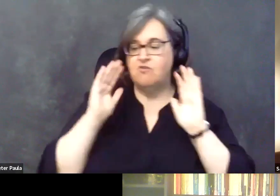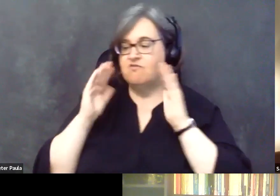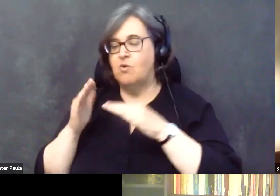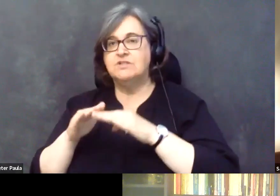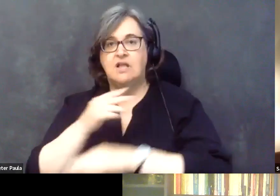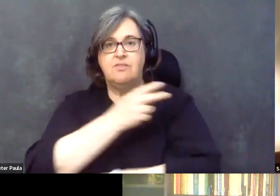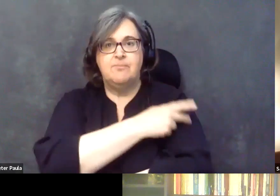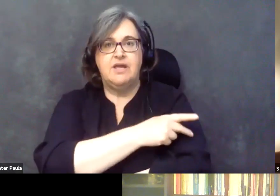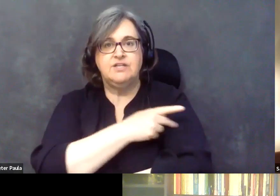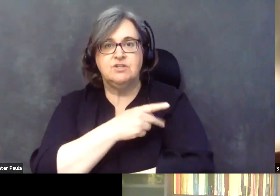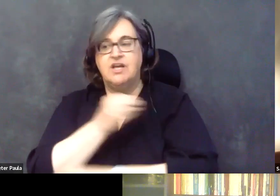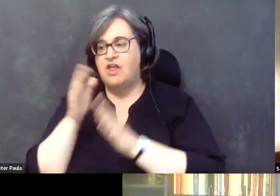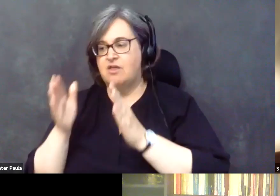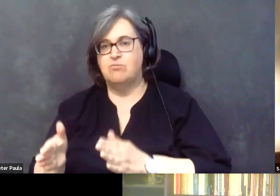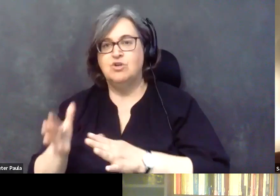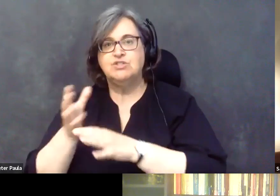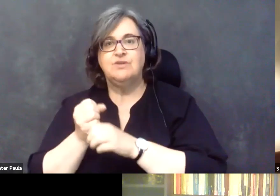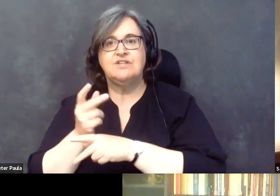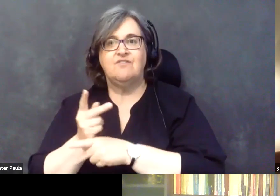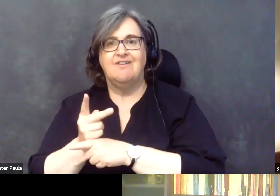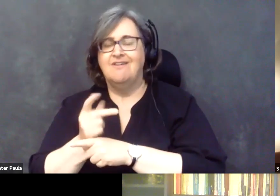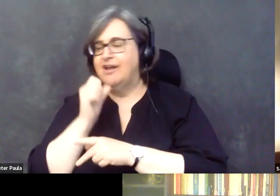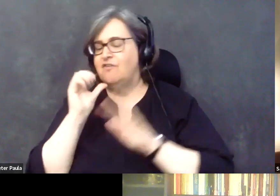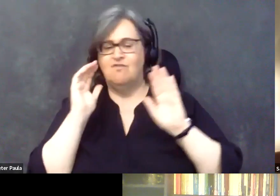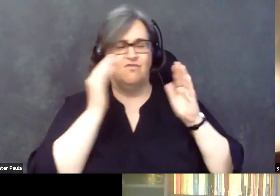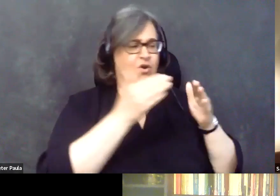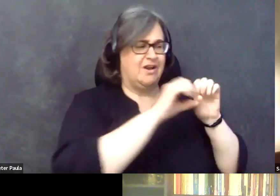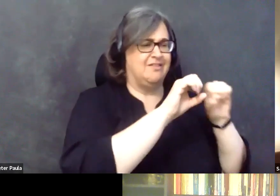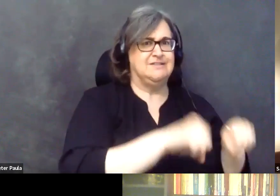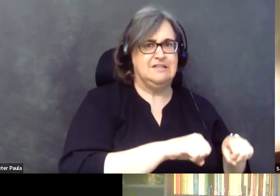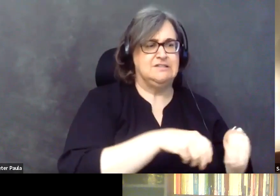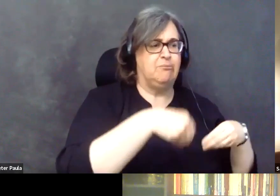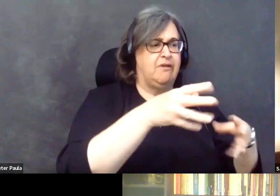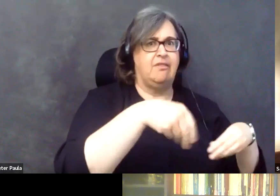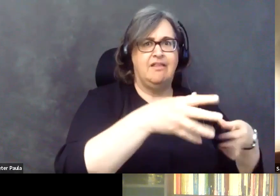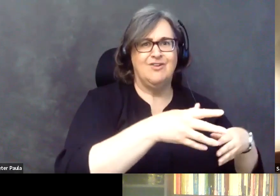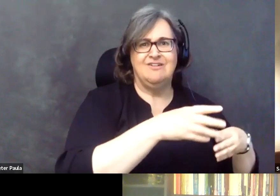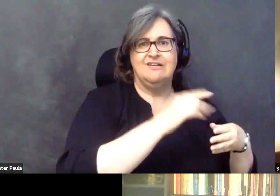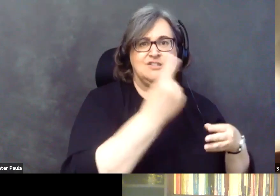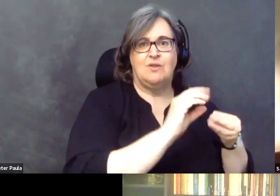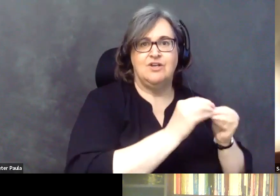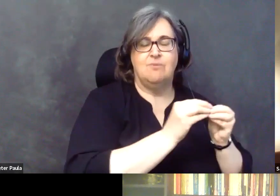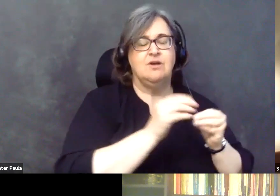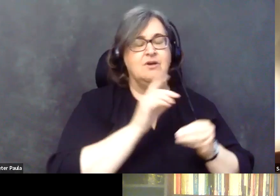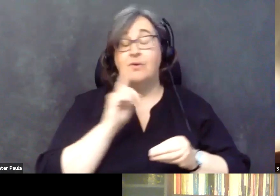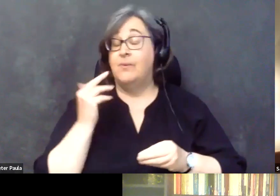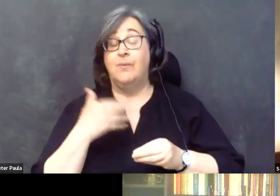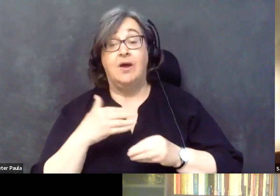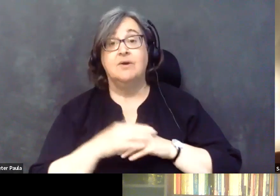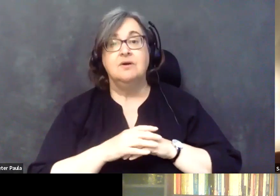the person receiving the care rather than the system delivering it. And it strikes me that